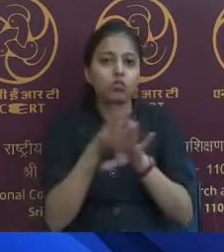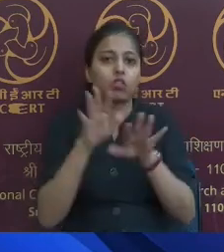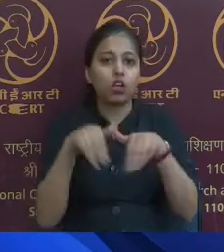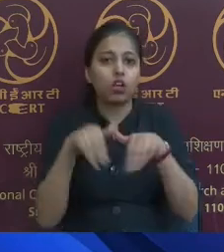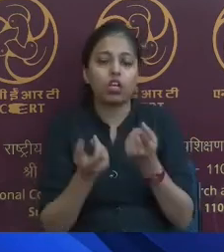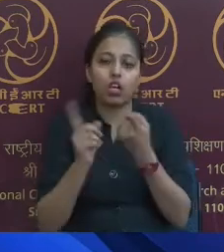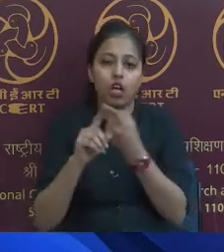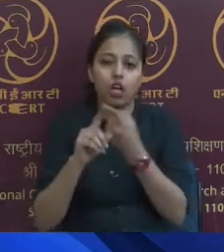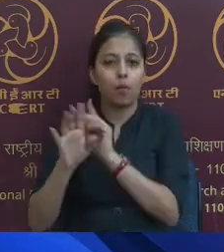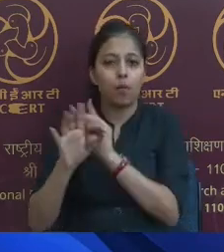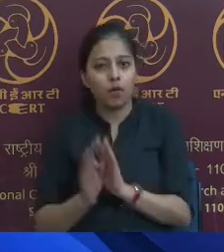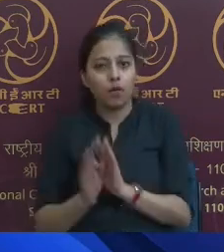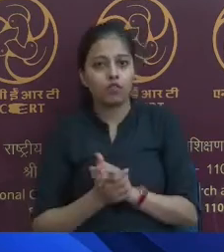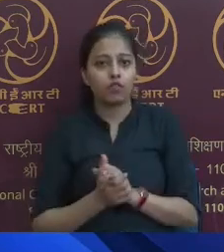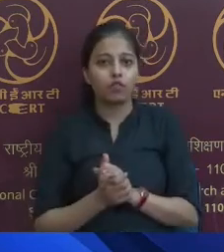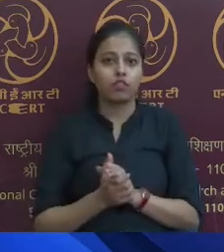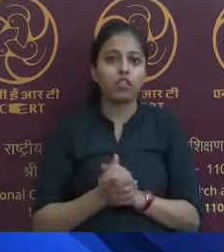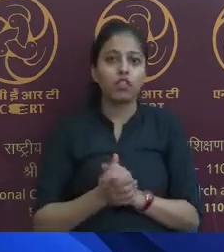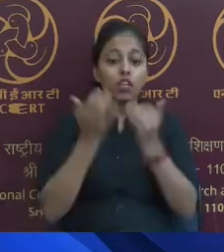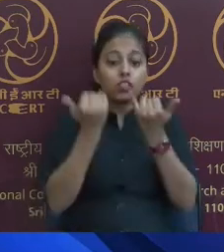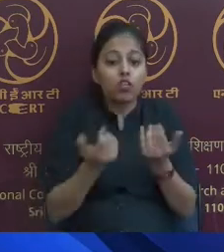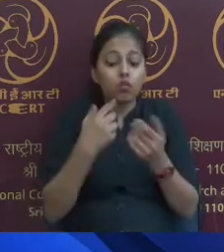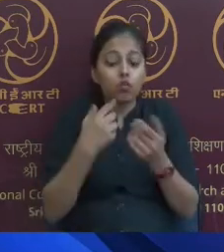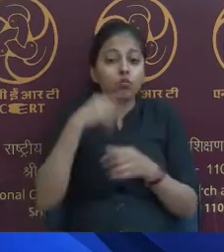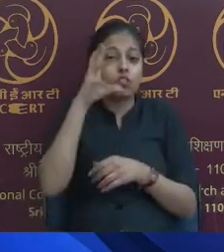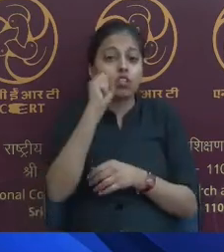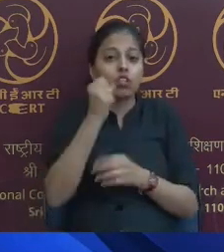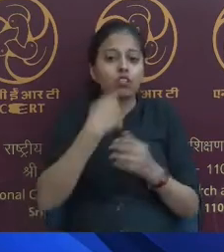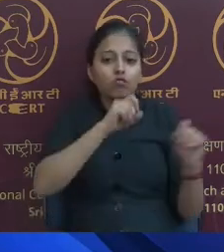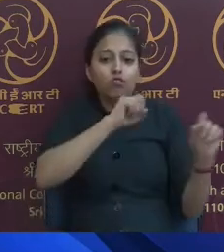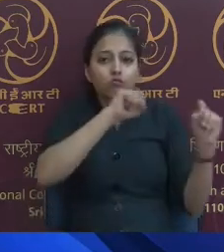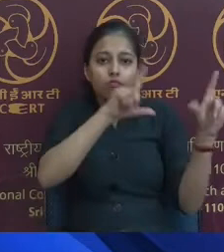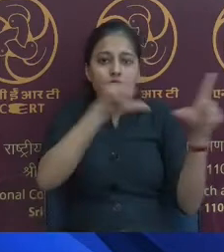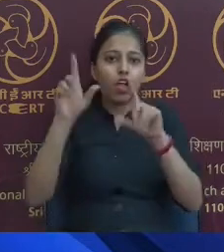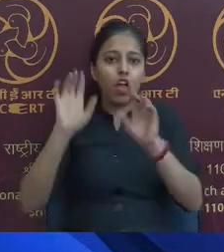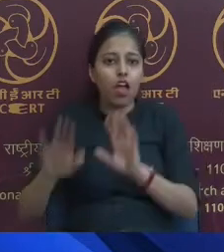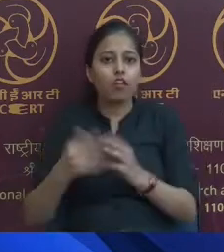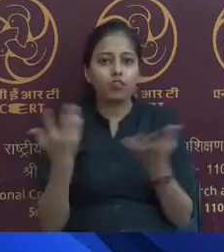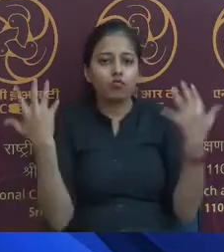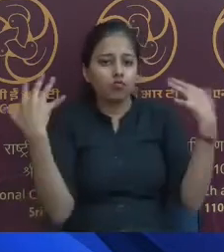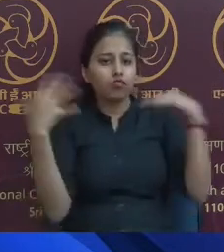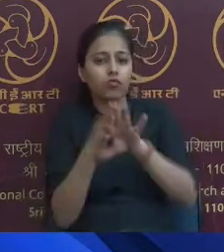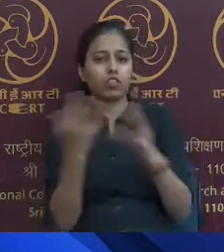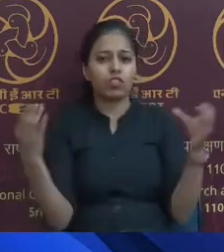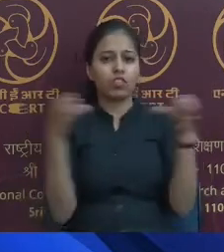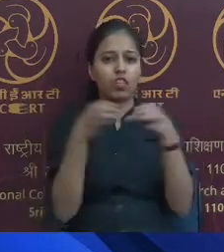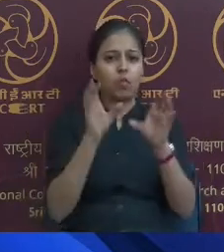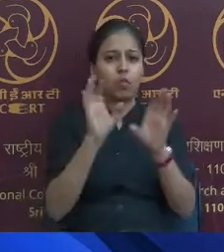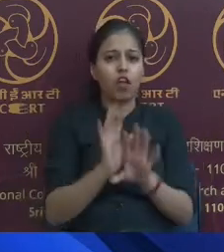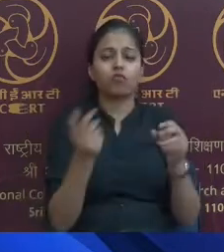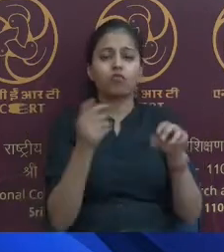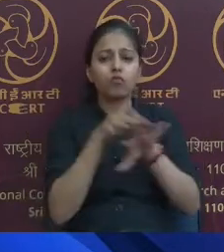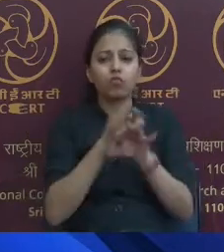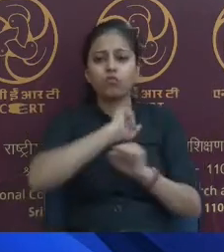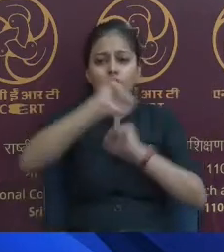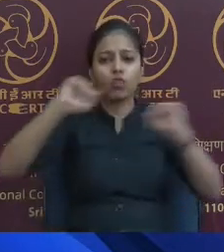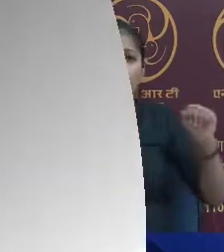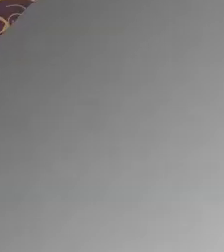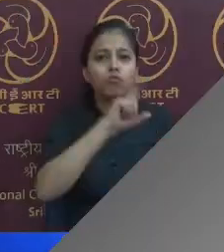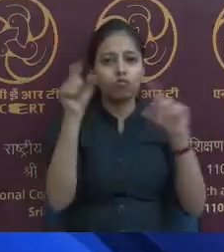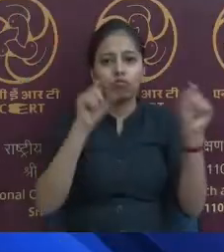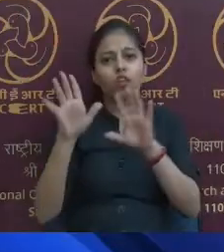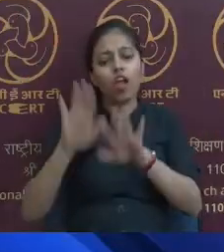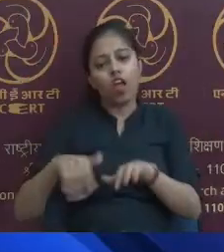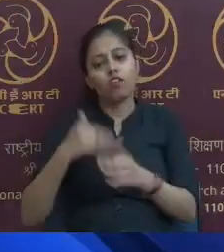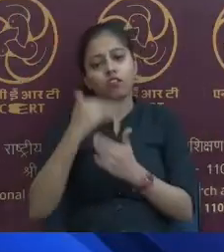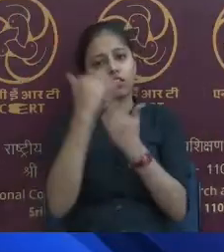And on this note, we have a video compilation of all the assistive technology presentations from today. The video